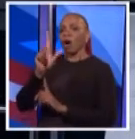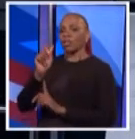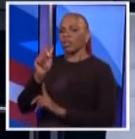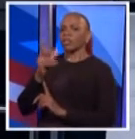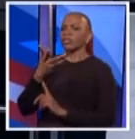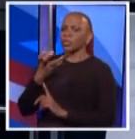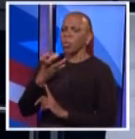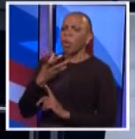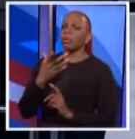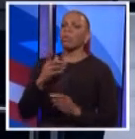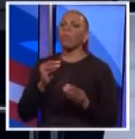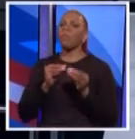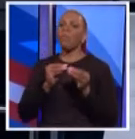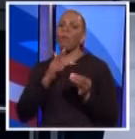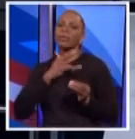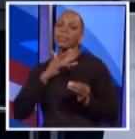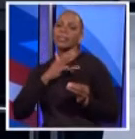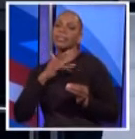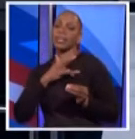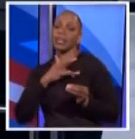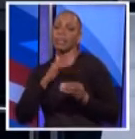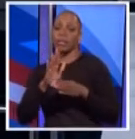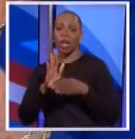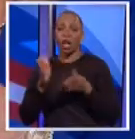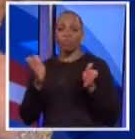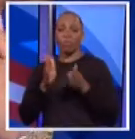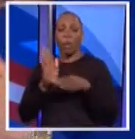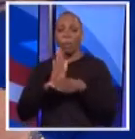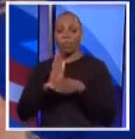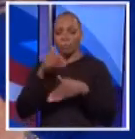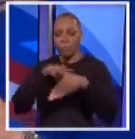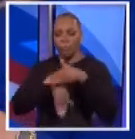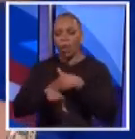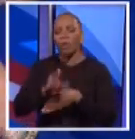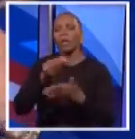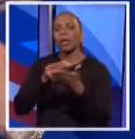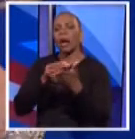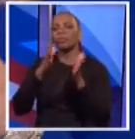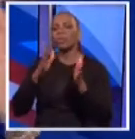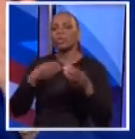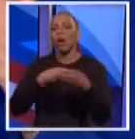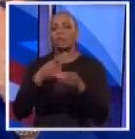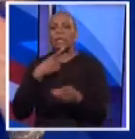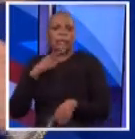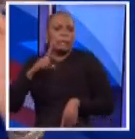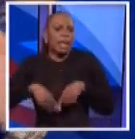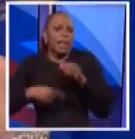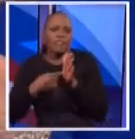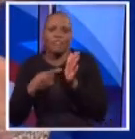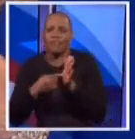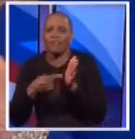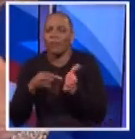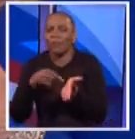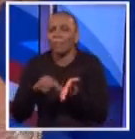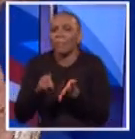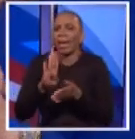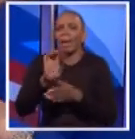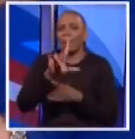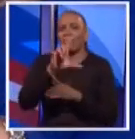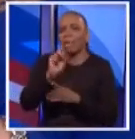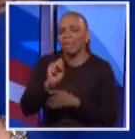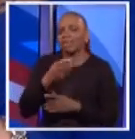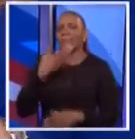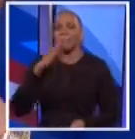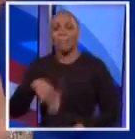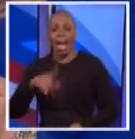to small businesses who might come to the controller's office and say, can't afford to pay our bills, we went bankrupt, we made bad business decisions, and that would